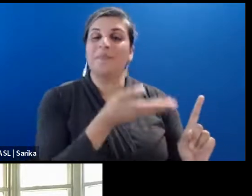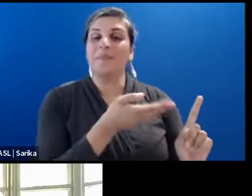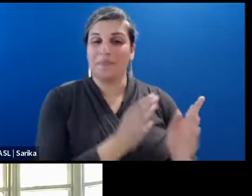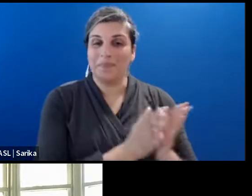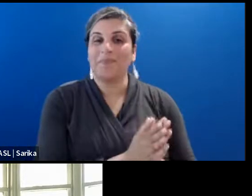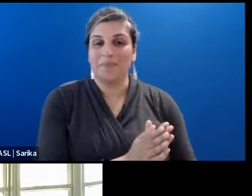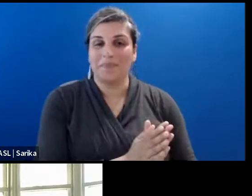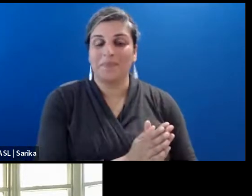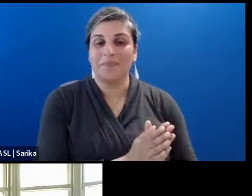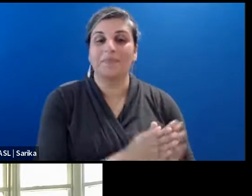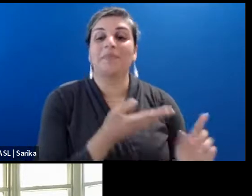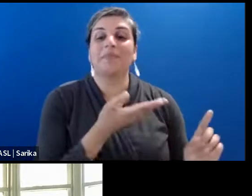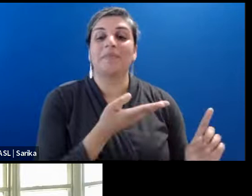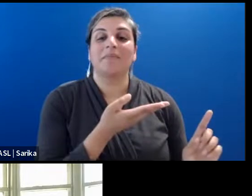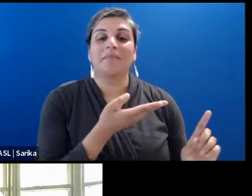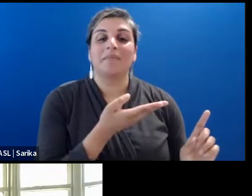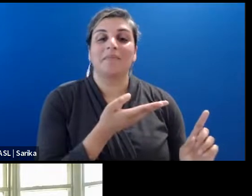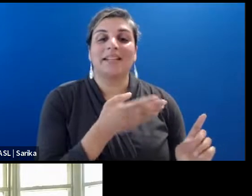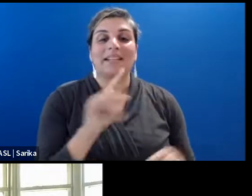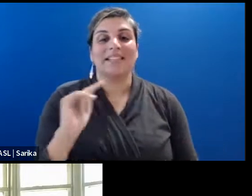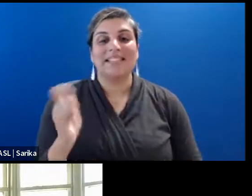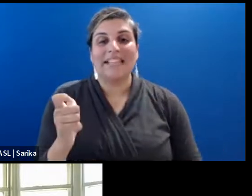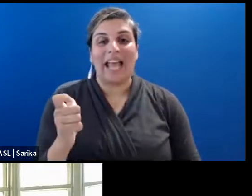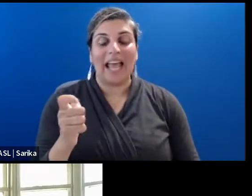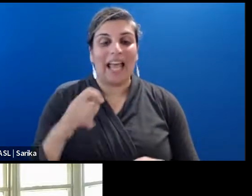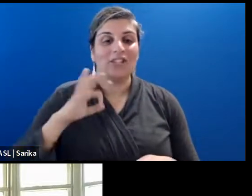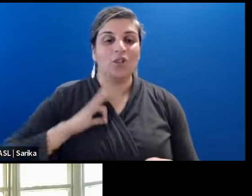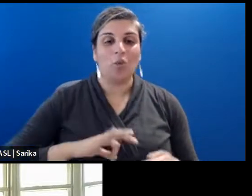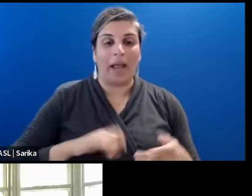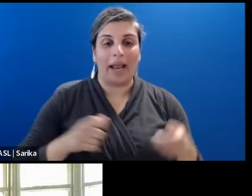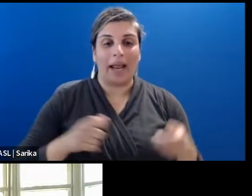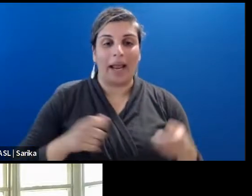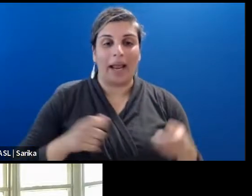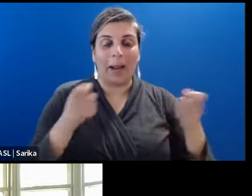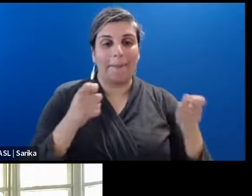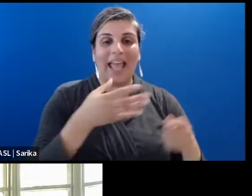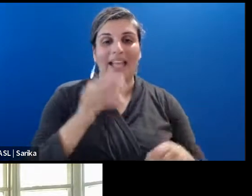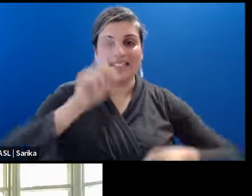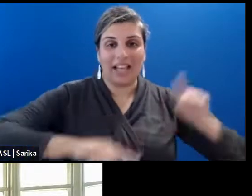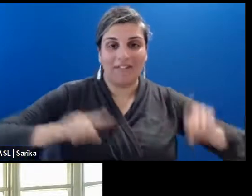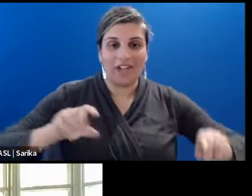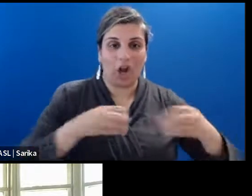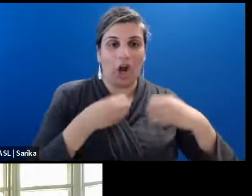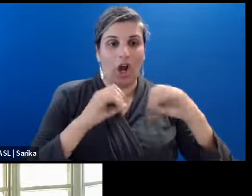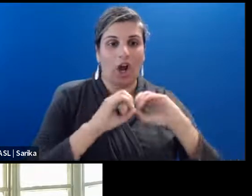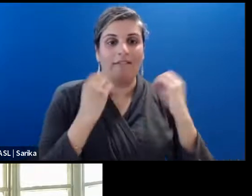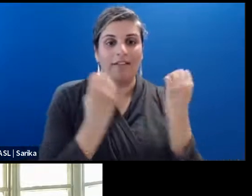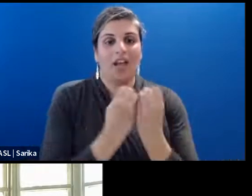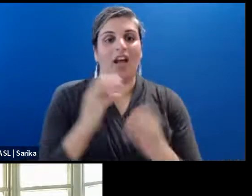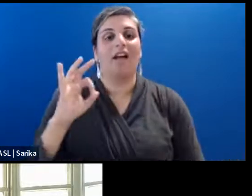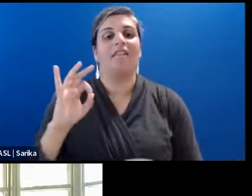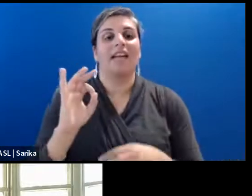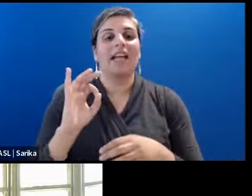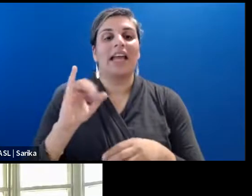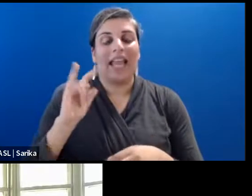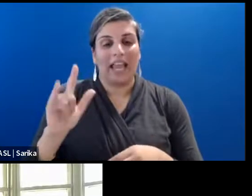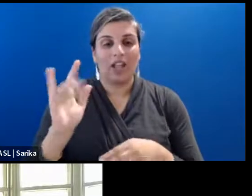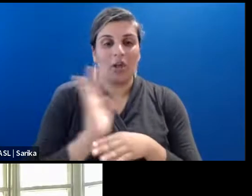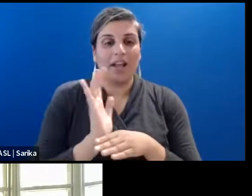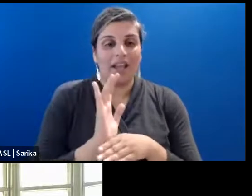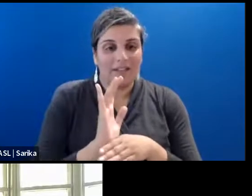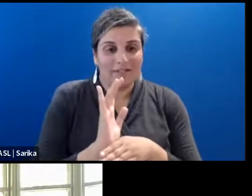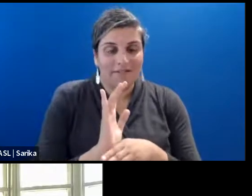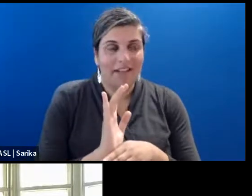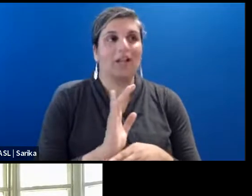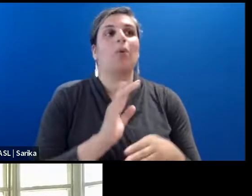Cesar Lopez is the Tax Credit Manager and Diversity Office of the Illinois Film Production Services Tax